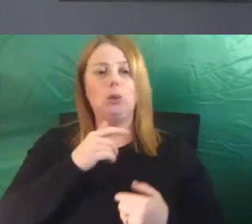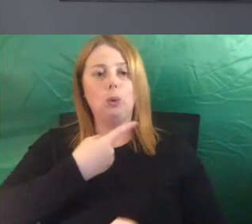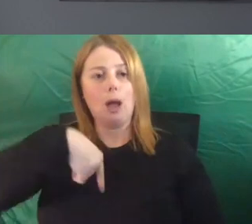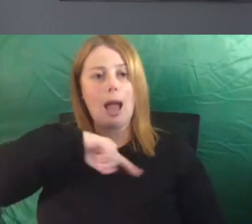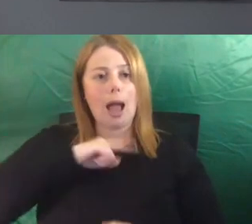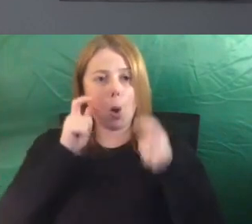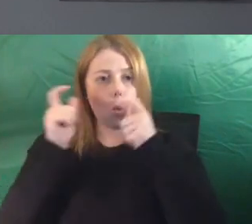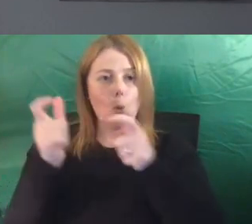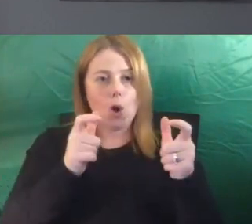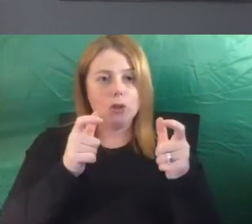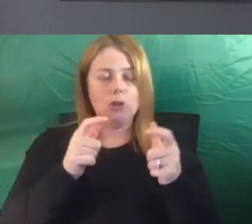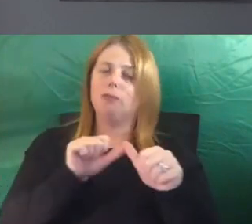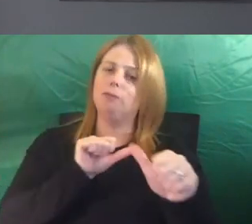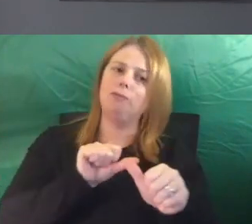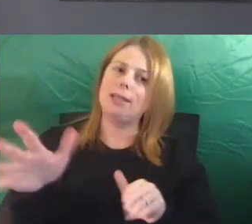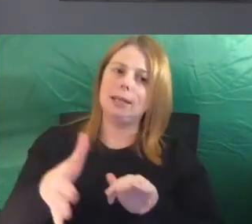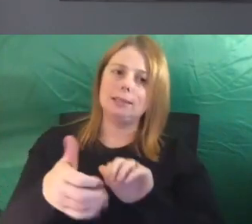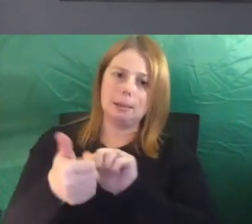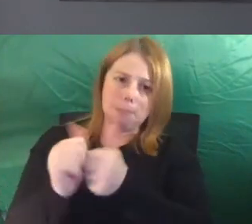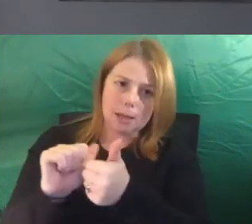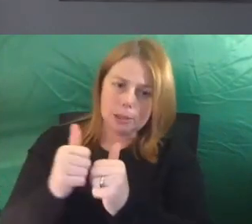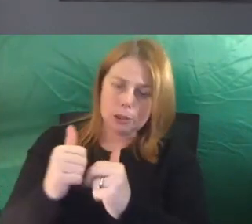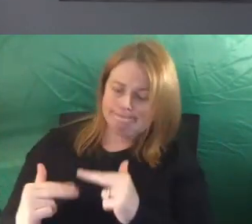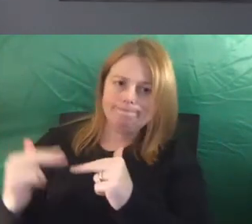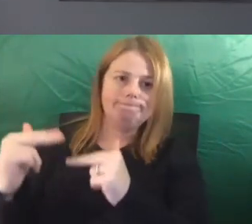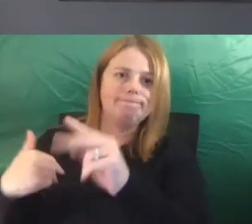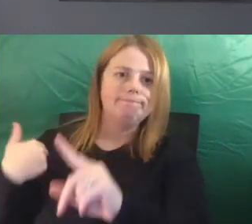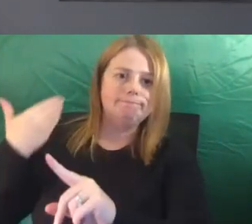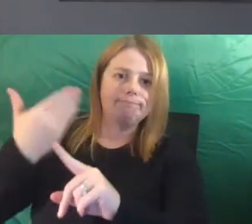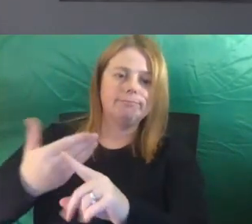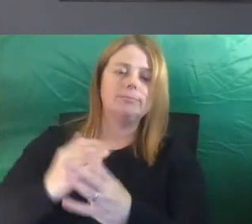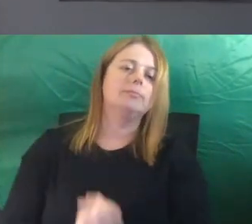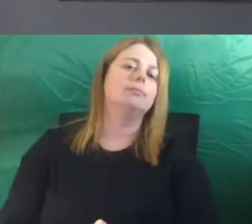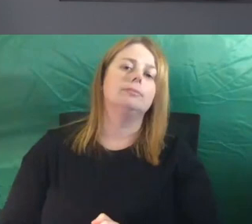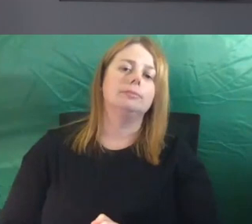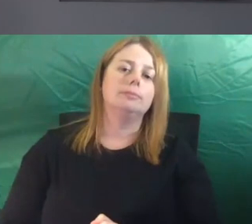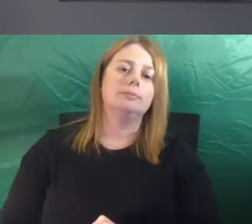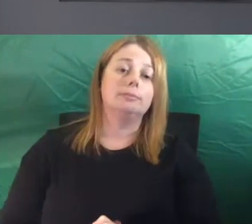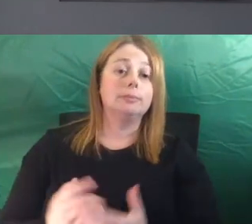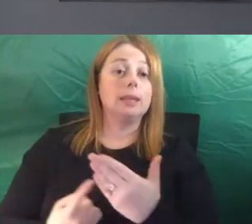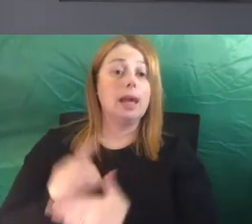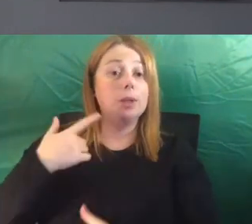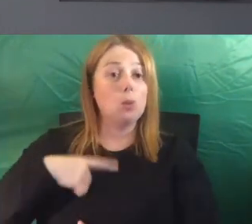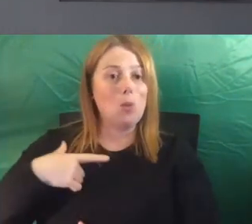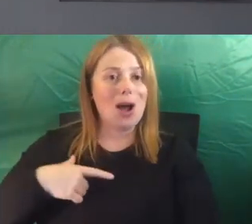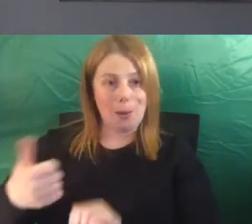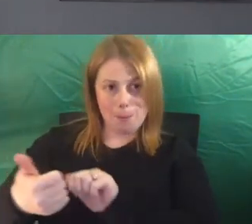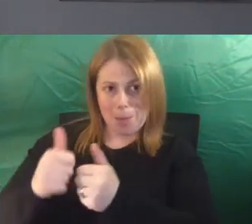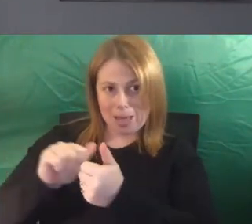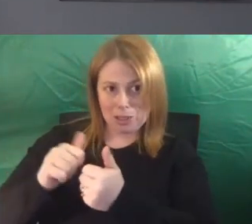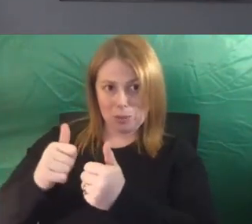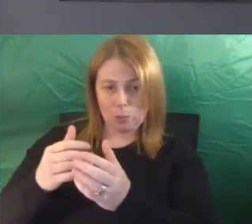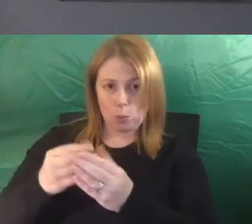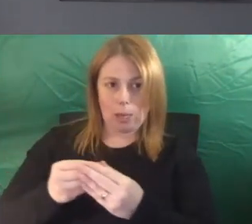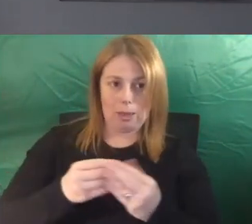the great partnership that we have developed. One of the results of course of the partnership between Our Watch